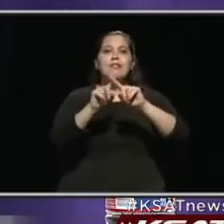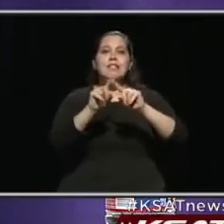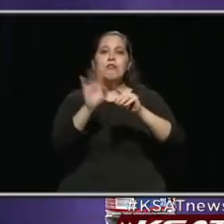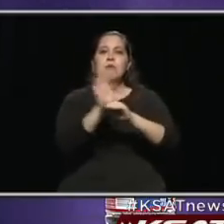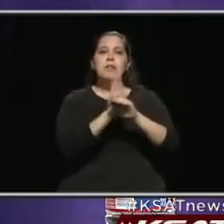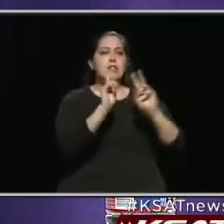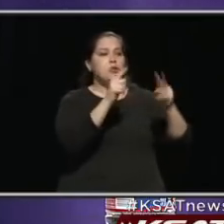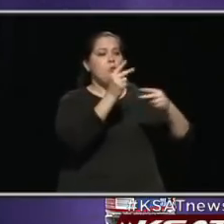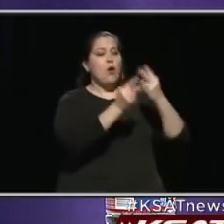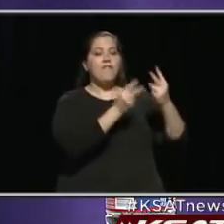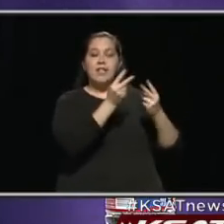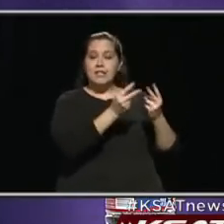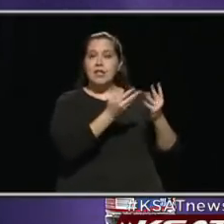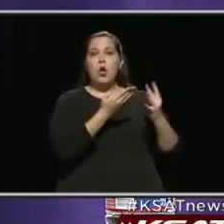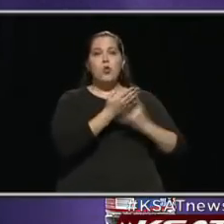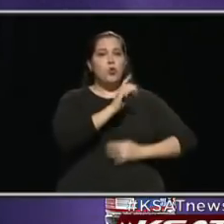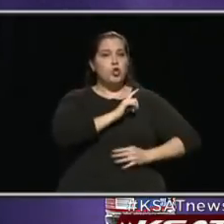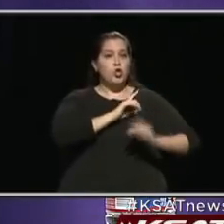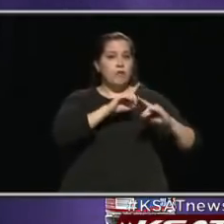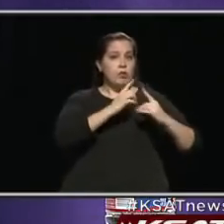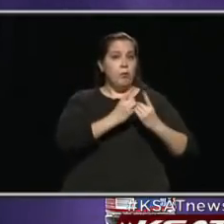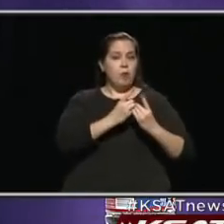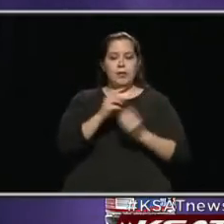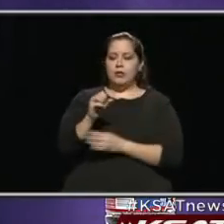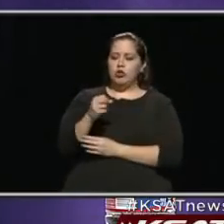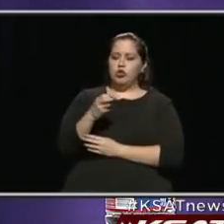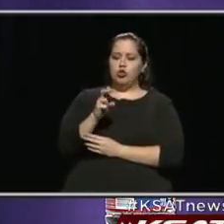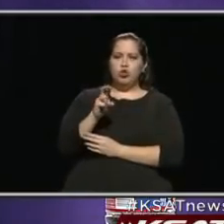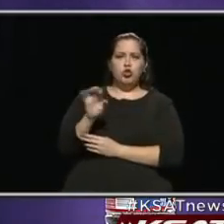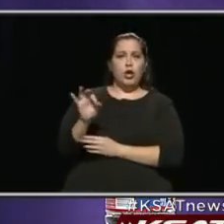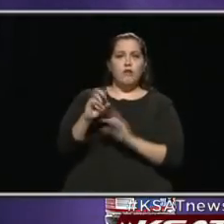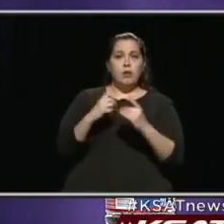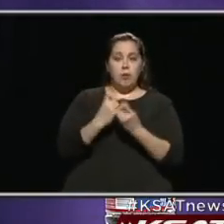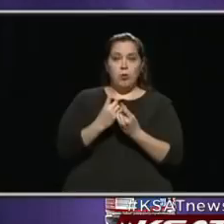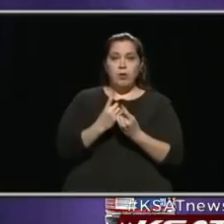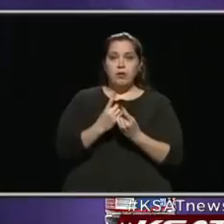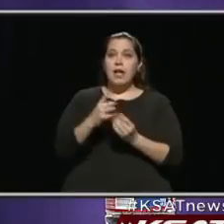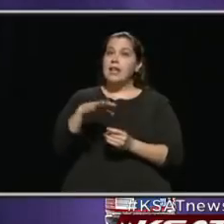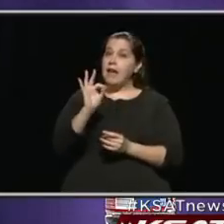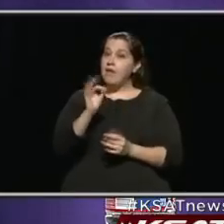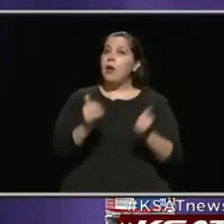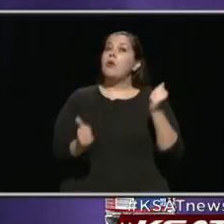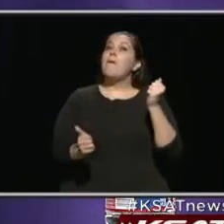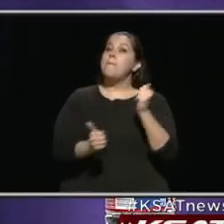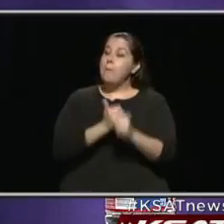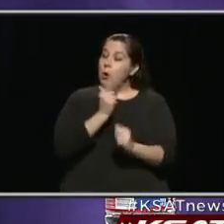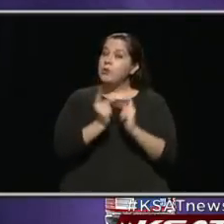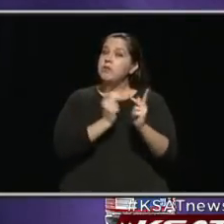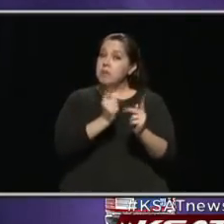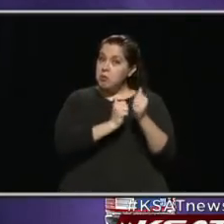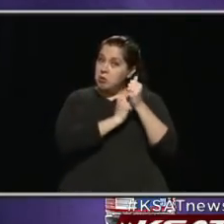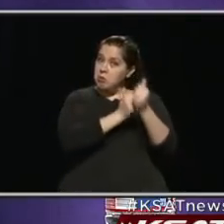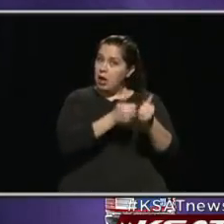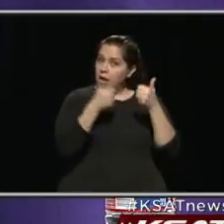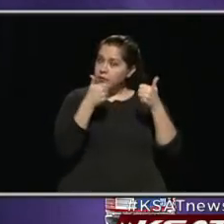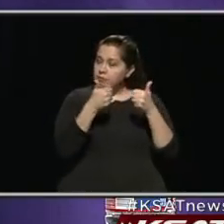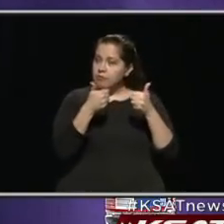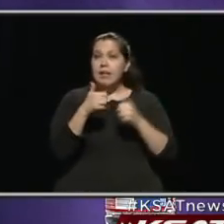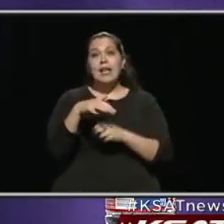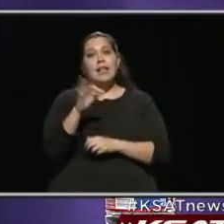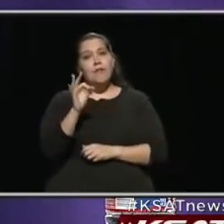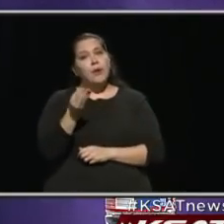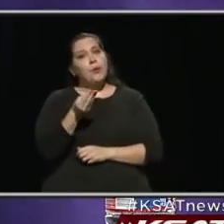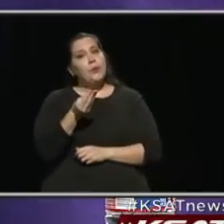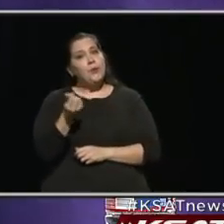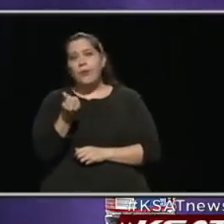through the Sheriff's Department, Sheriff Salazar's people. They found the vast majority are in compliance. They did find